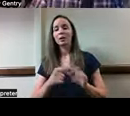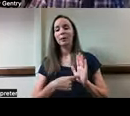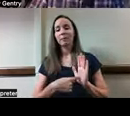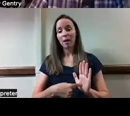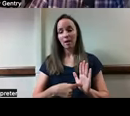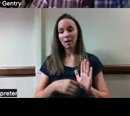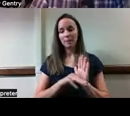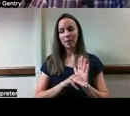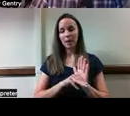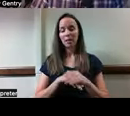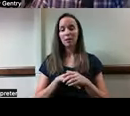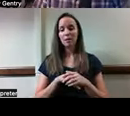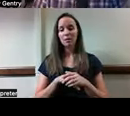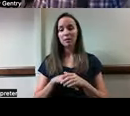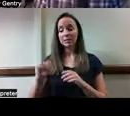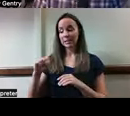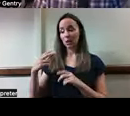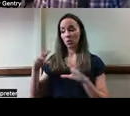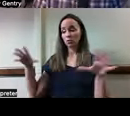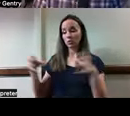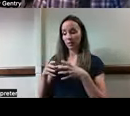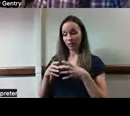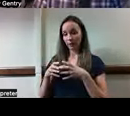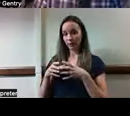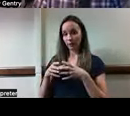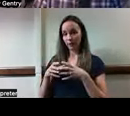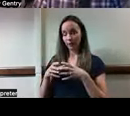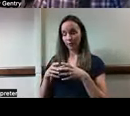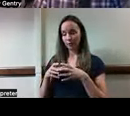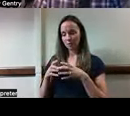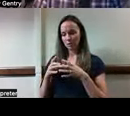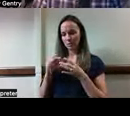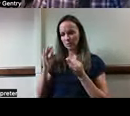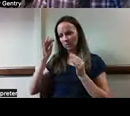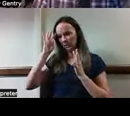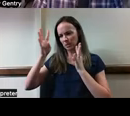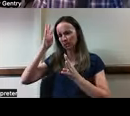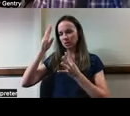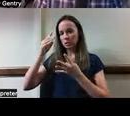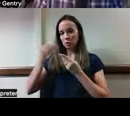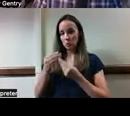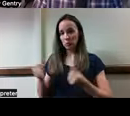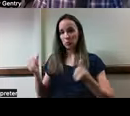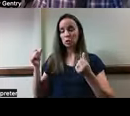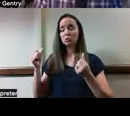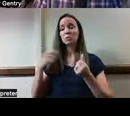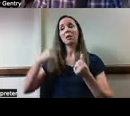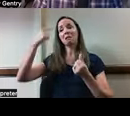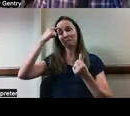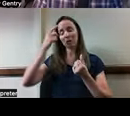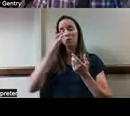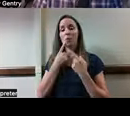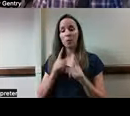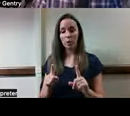we've got our stakeholders together. We've come up with solutions to the problem that we think might work.